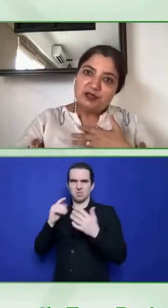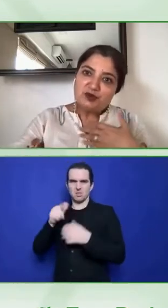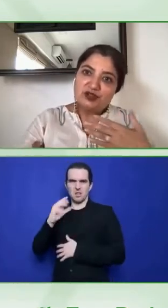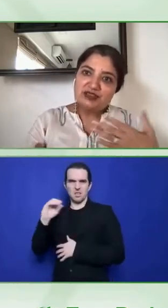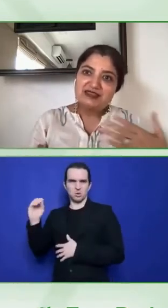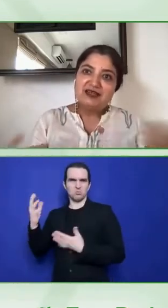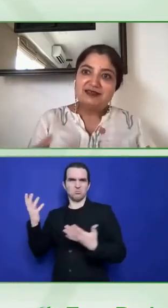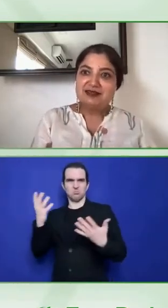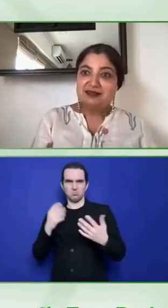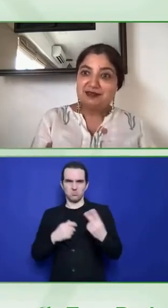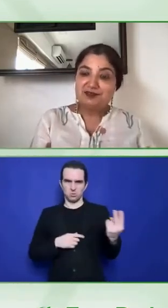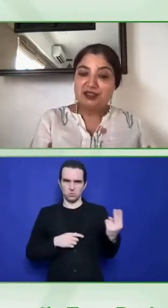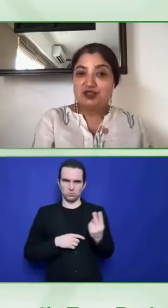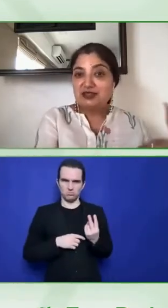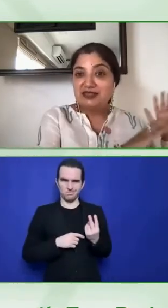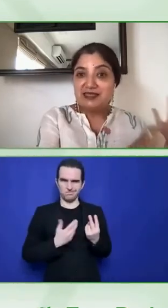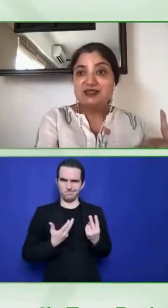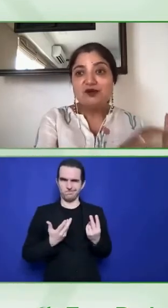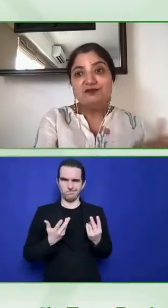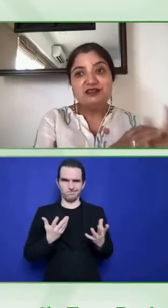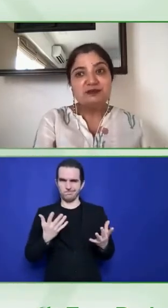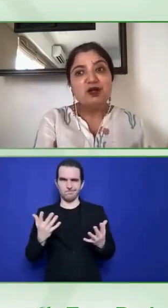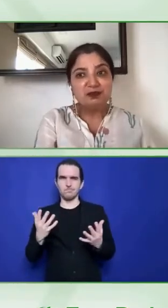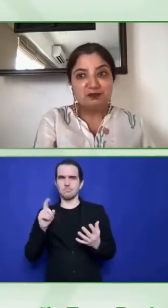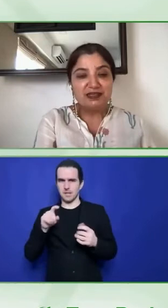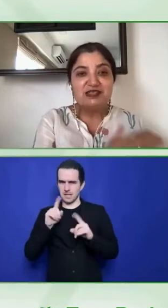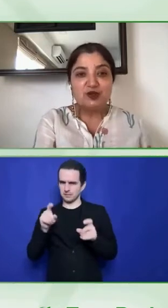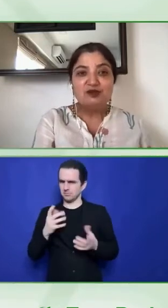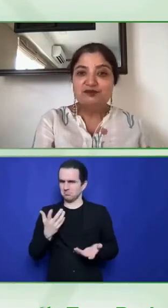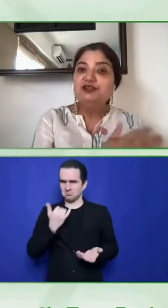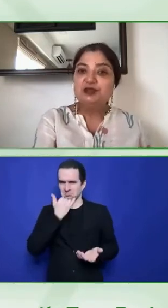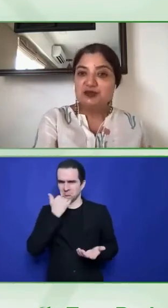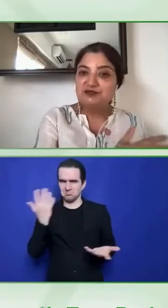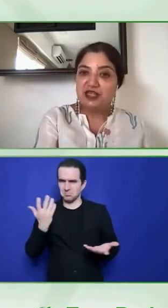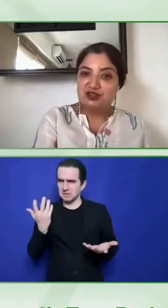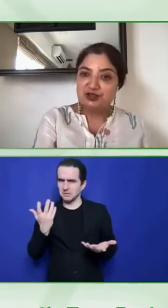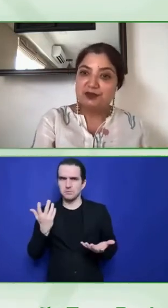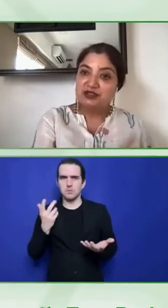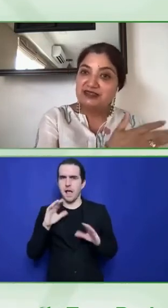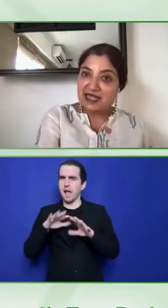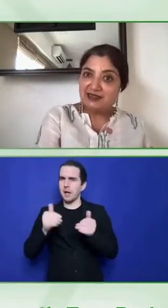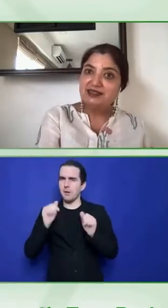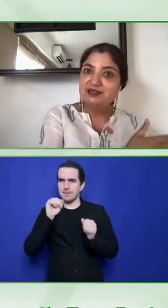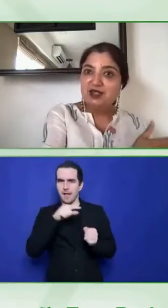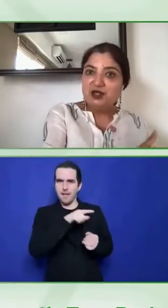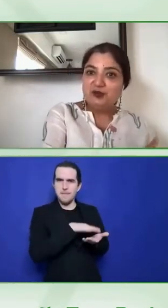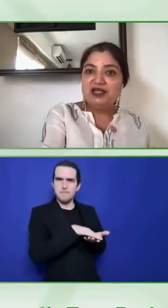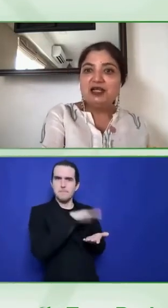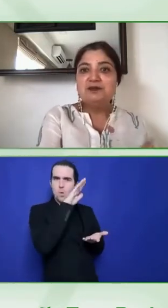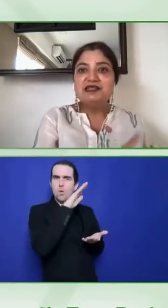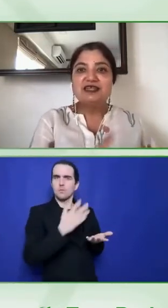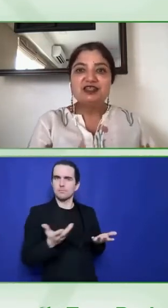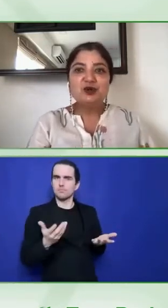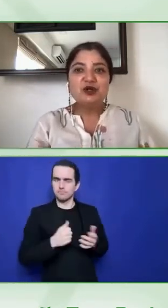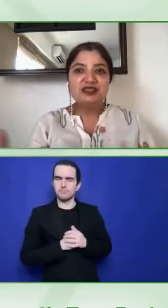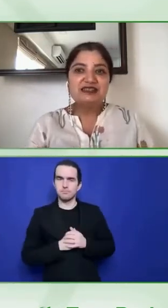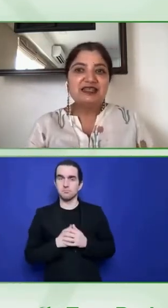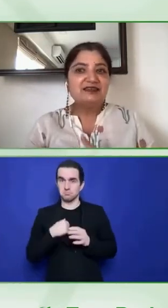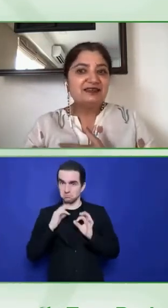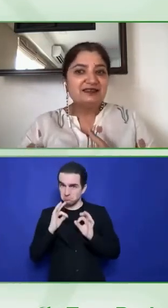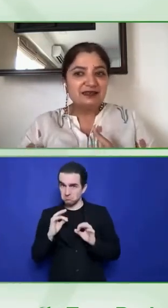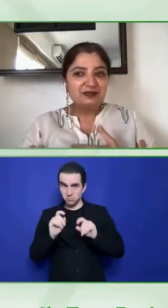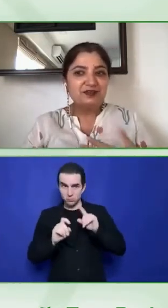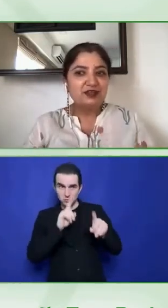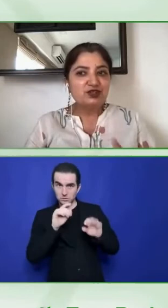we even talk about audit standards and certification is let's solve for this problem. Let's solve for inclusive culture because that will help us get to